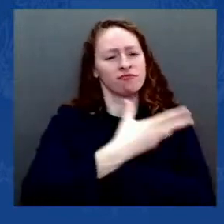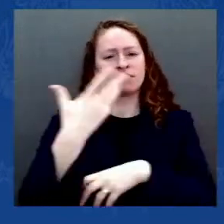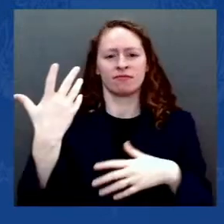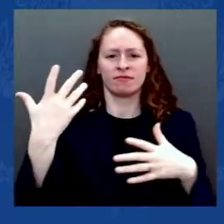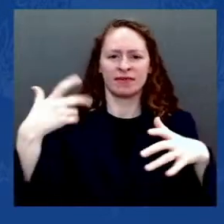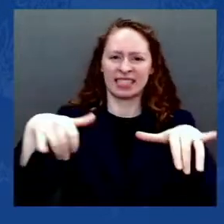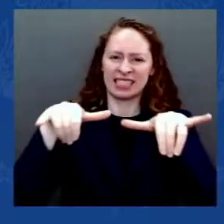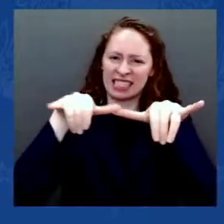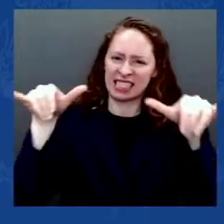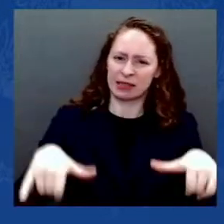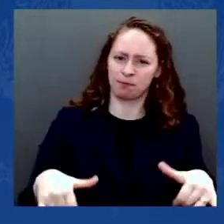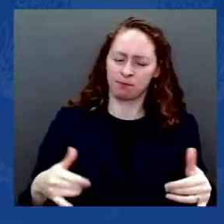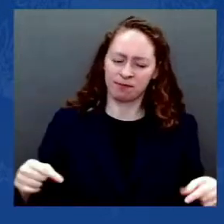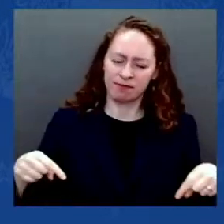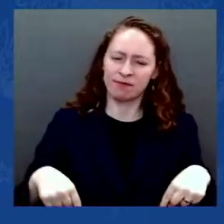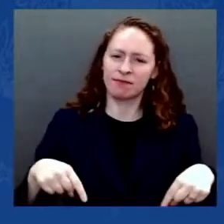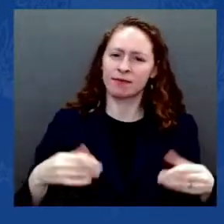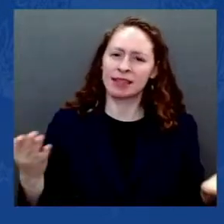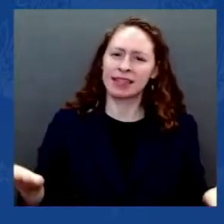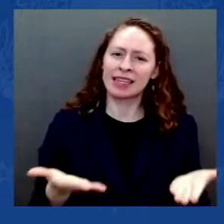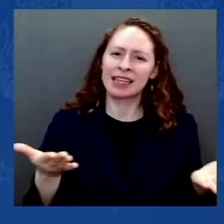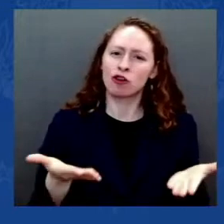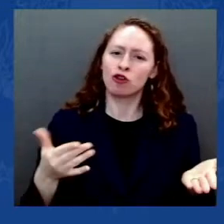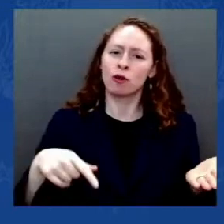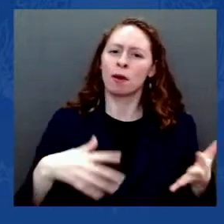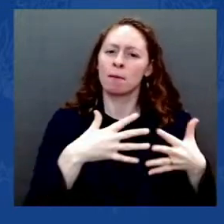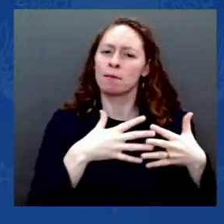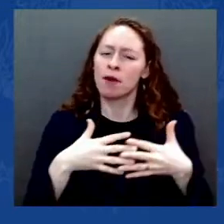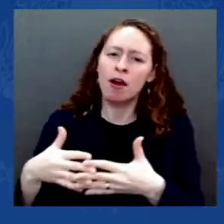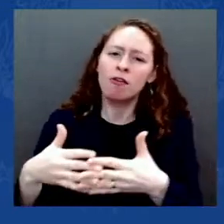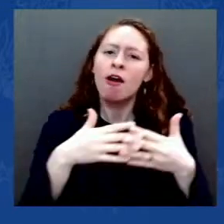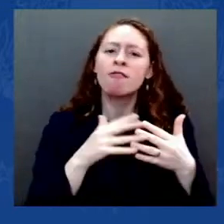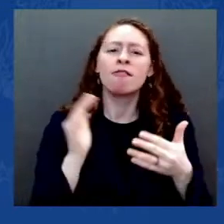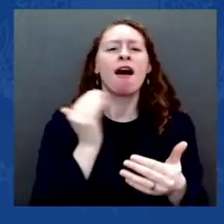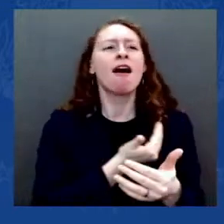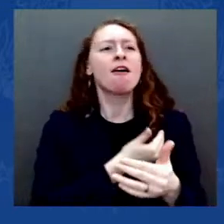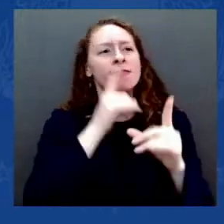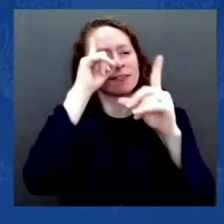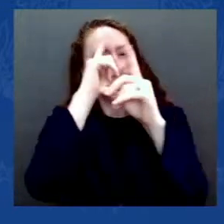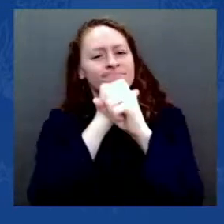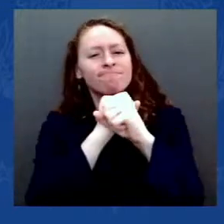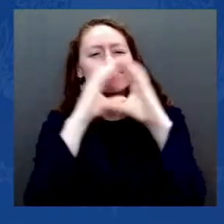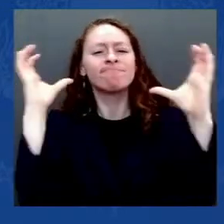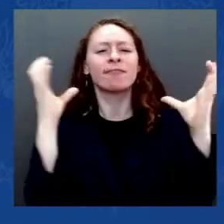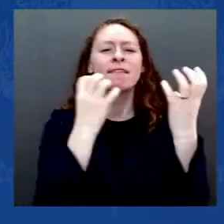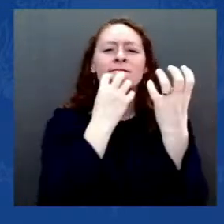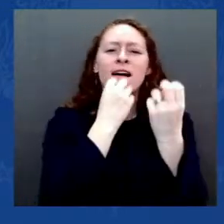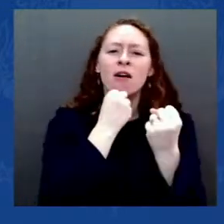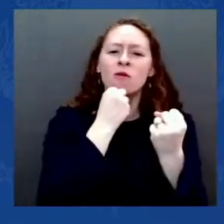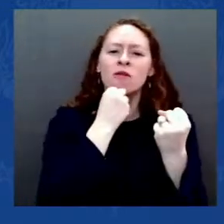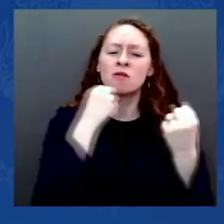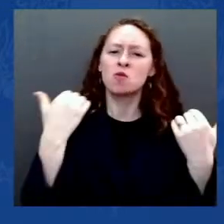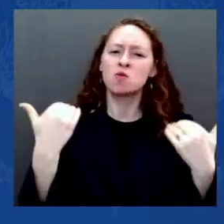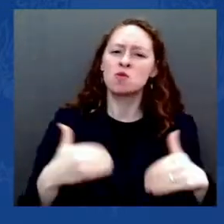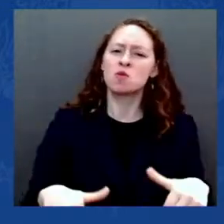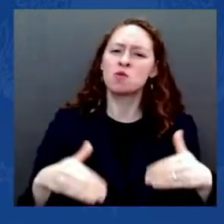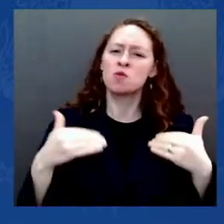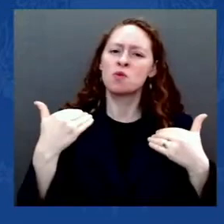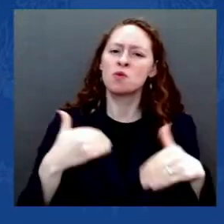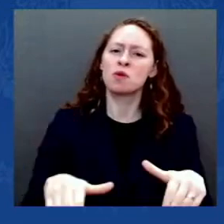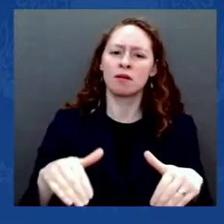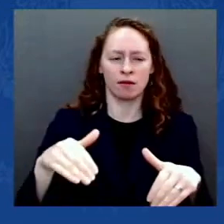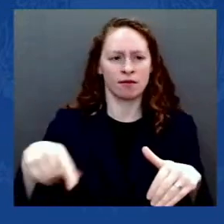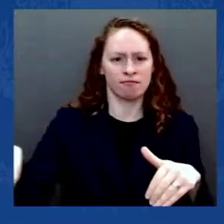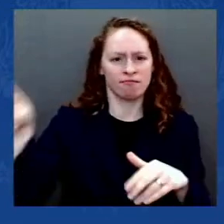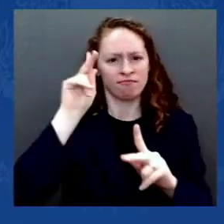generations of Americans have marched, picketed, and shed blood to